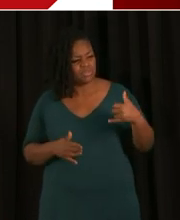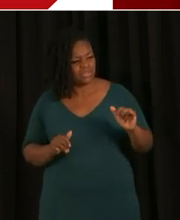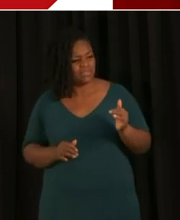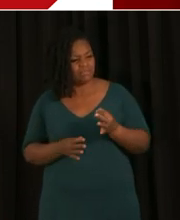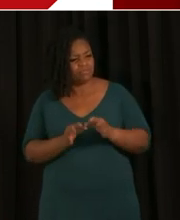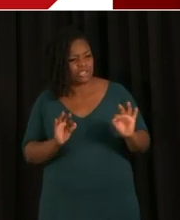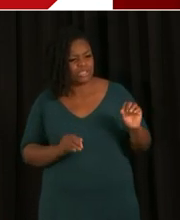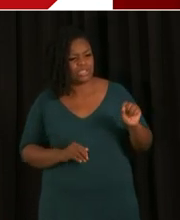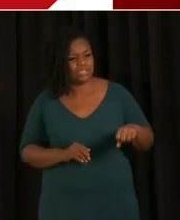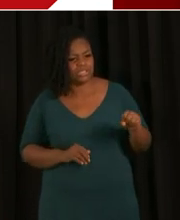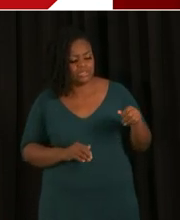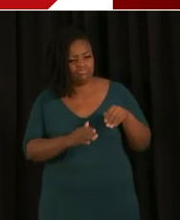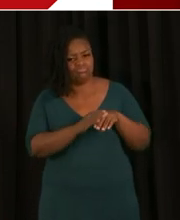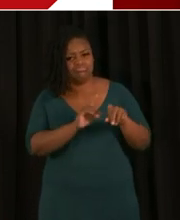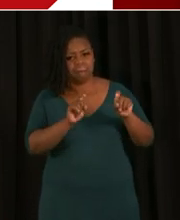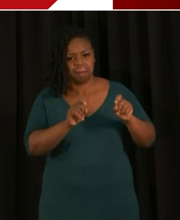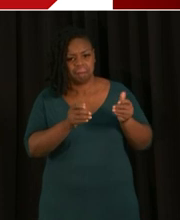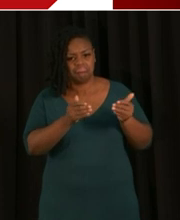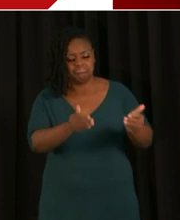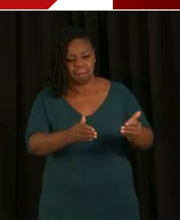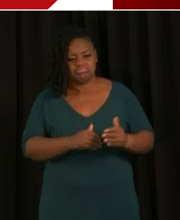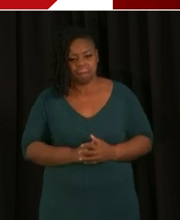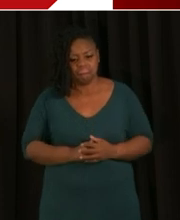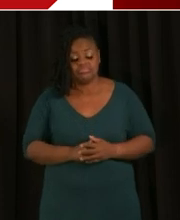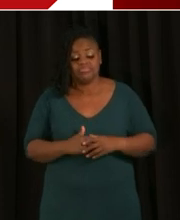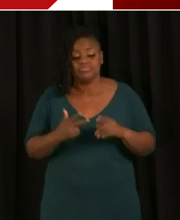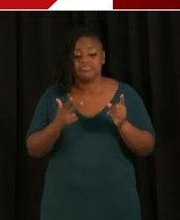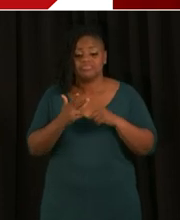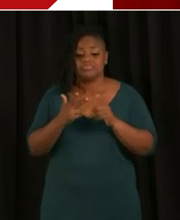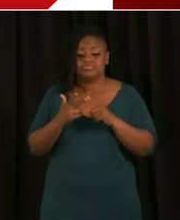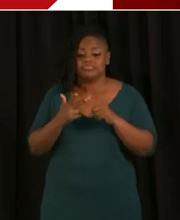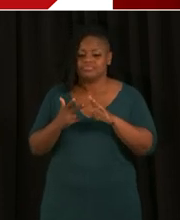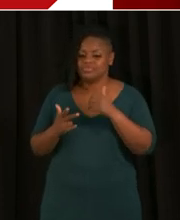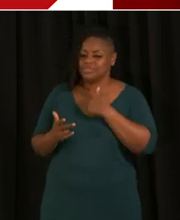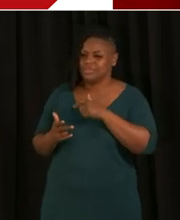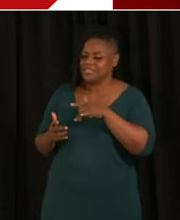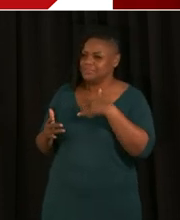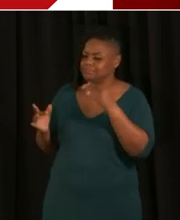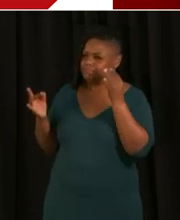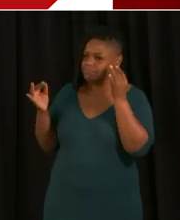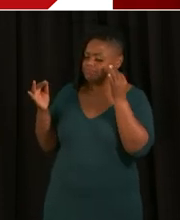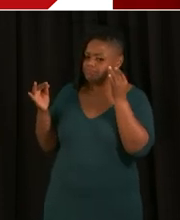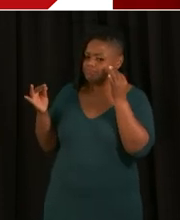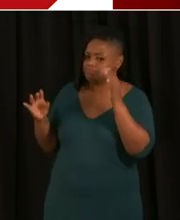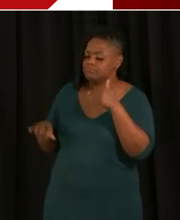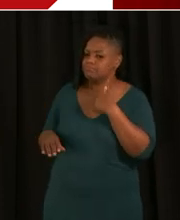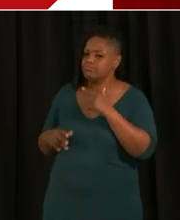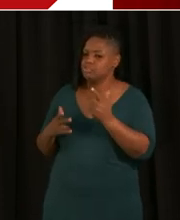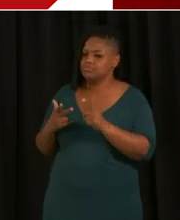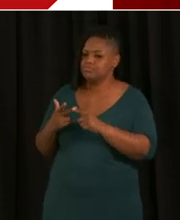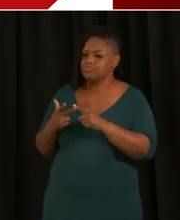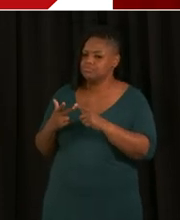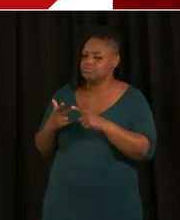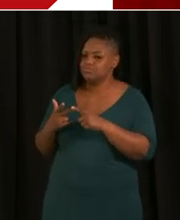Great, thank you. The third question, sorry, I was digging into my brain there. I will